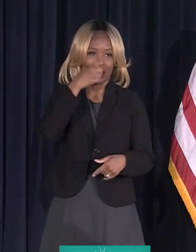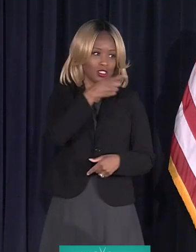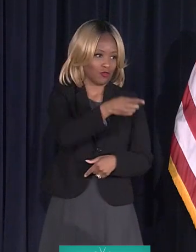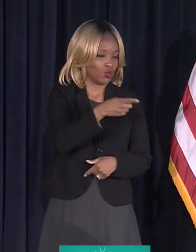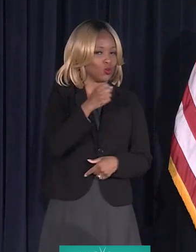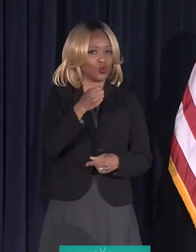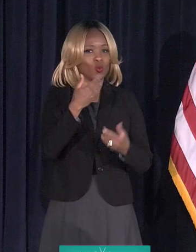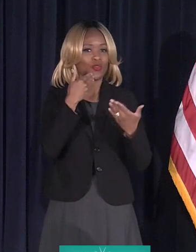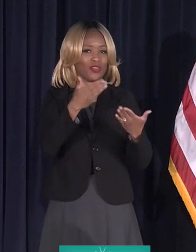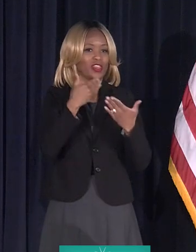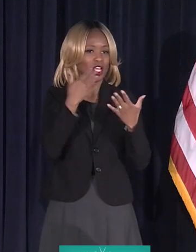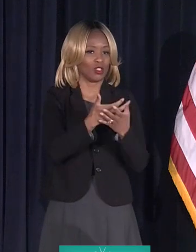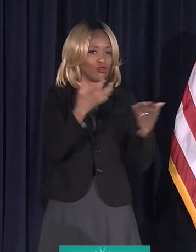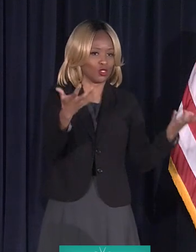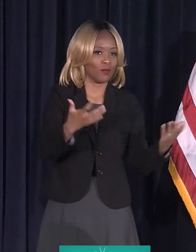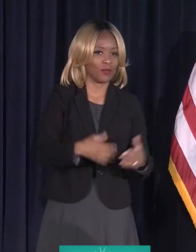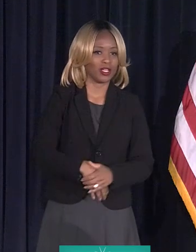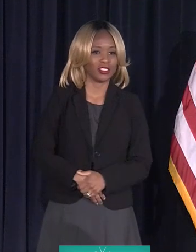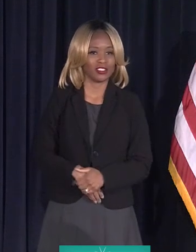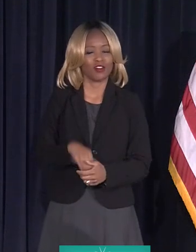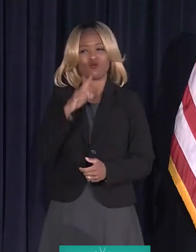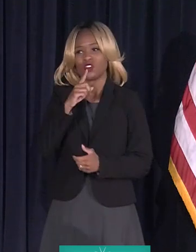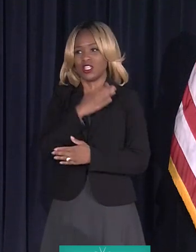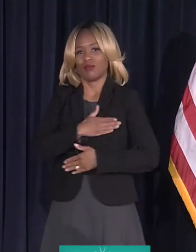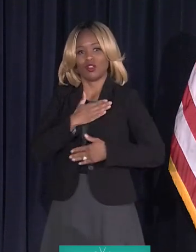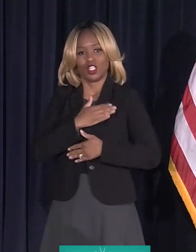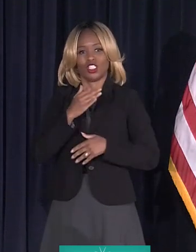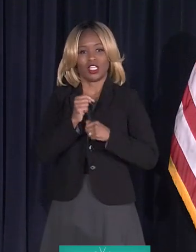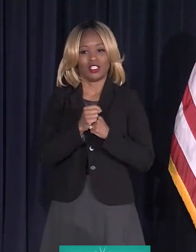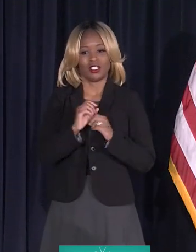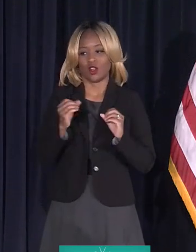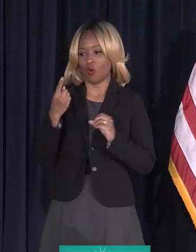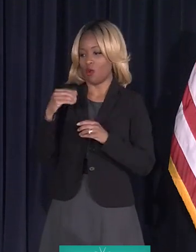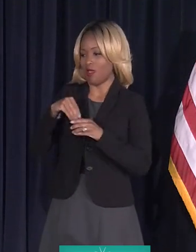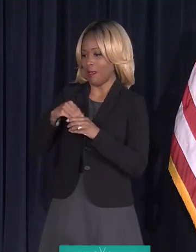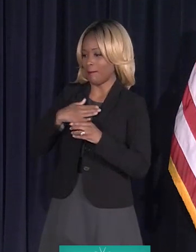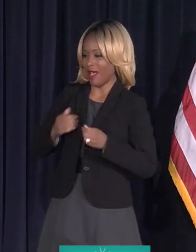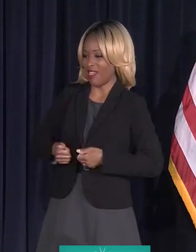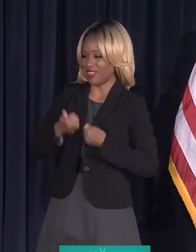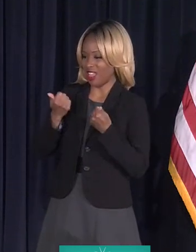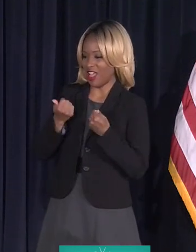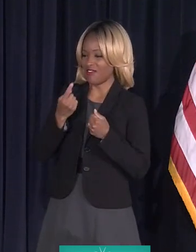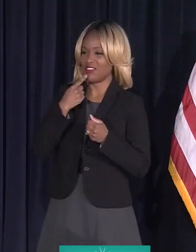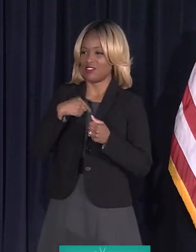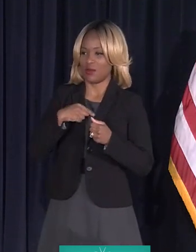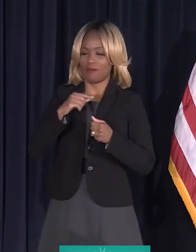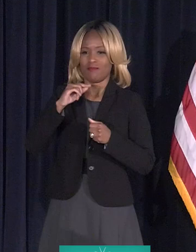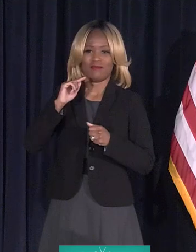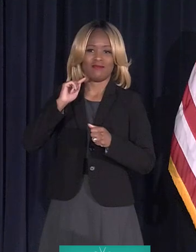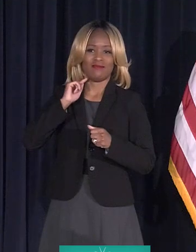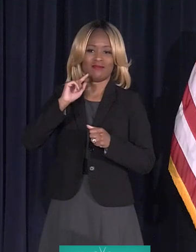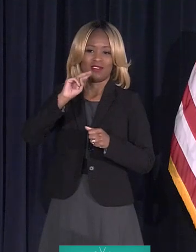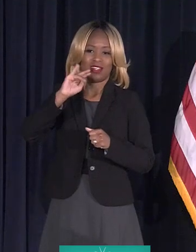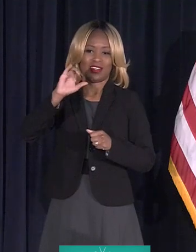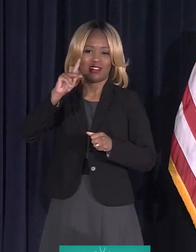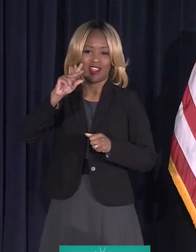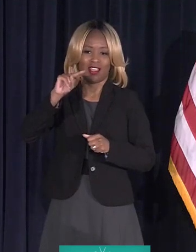much. All right. Well, thank you. I appreciate it. Nobody in my life ever gave me the nickname Jackrabbit. I don't know why not.